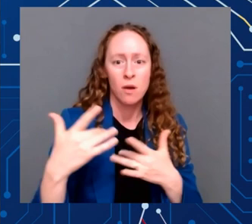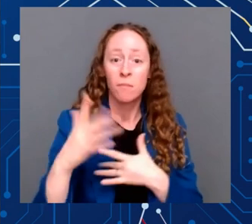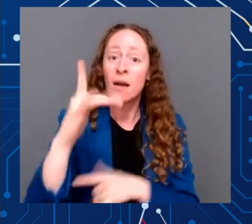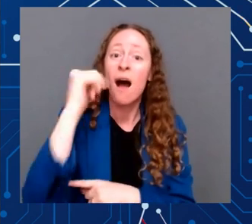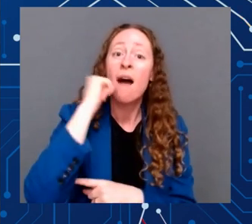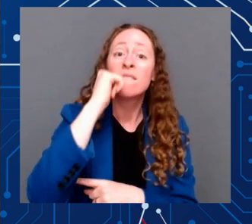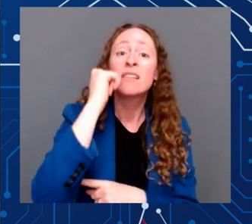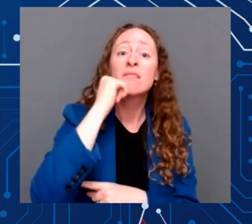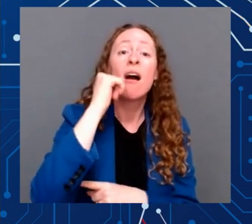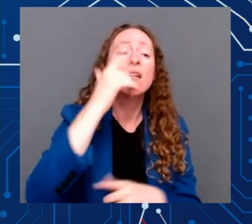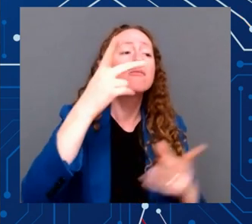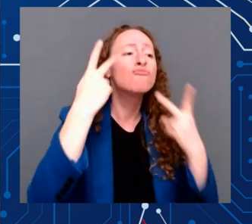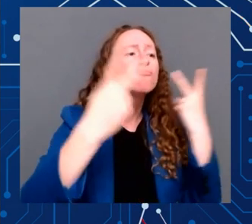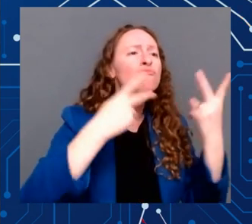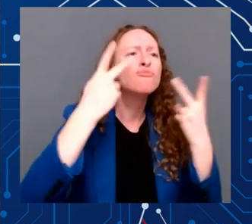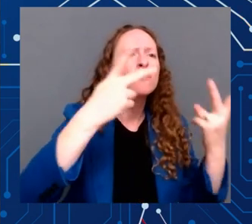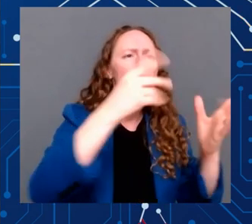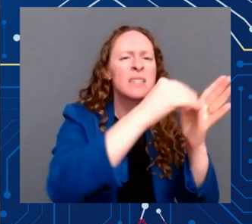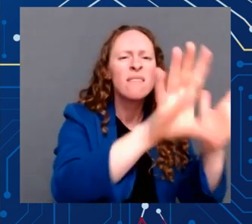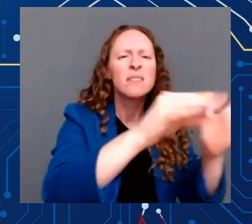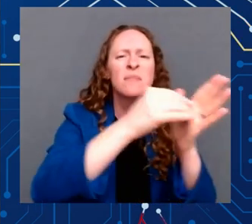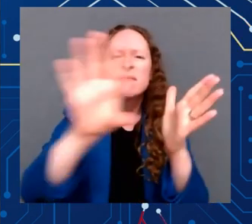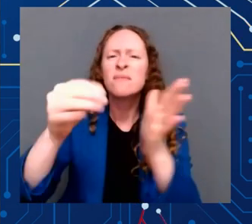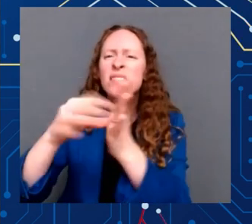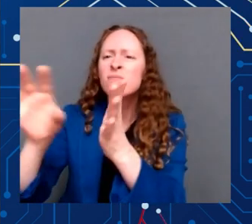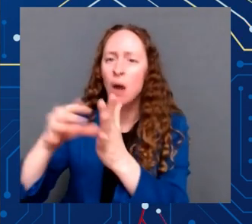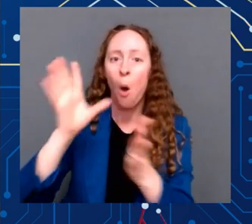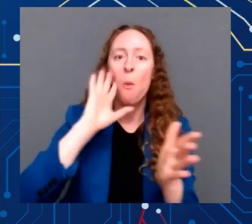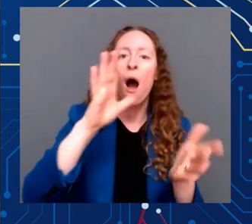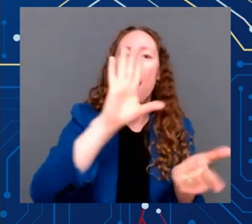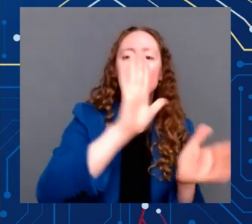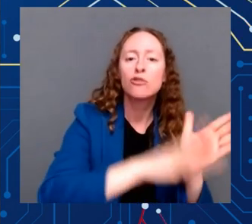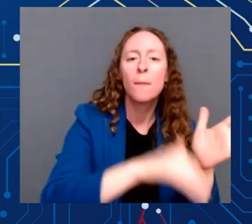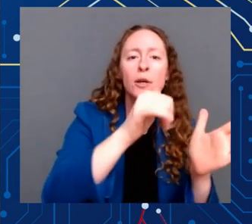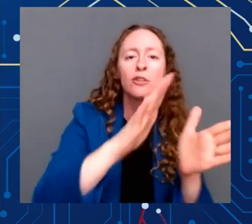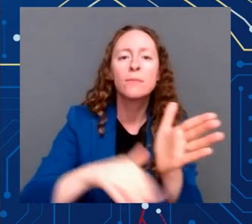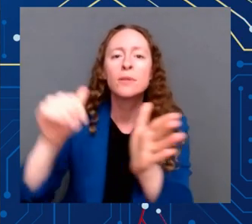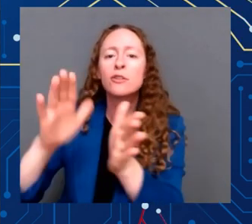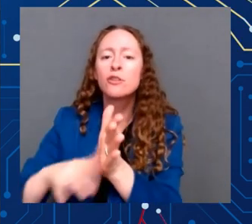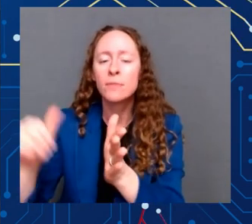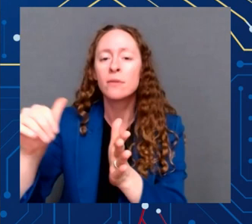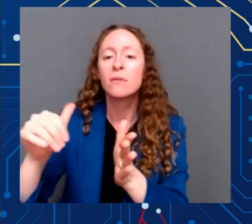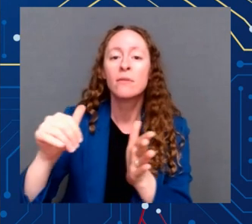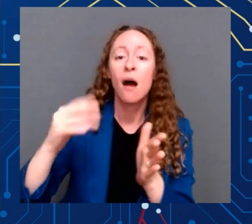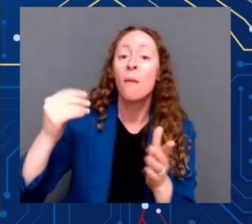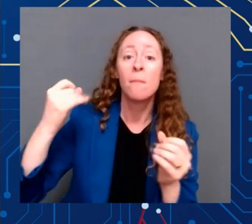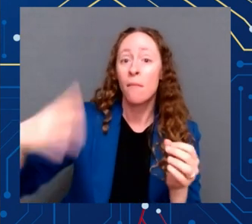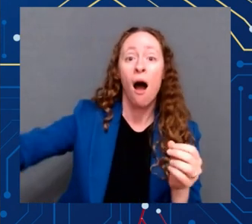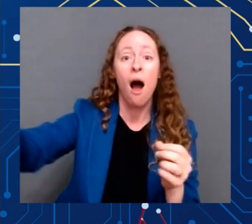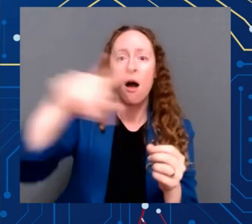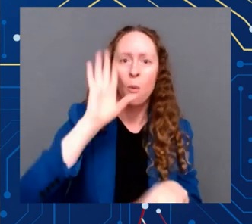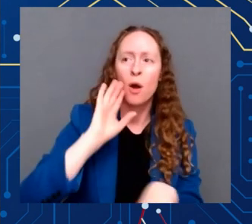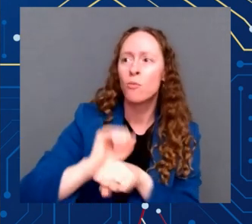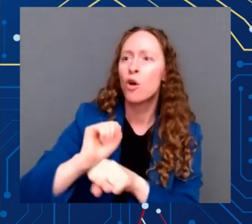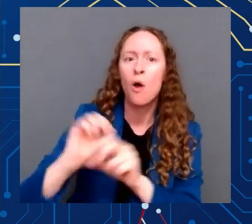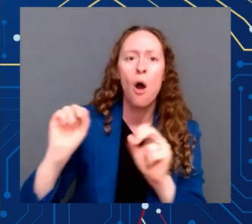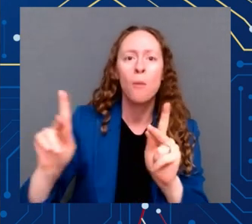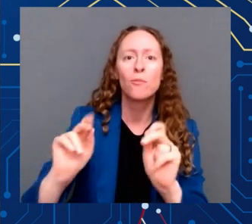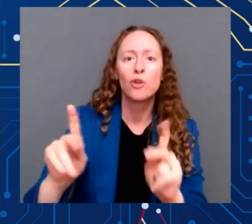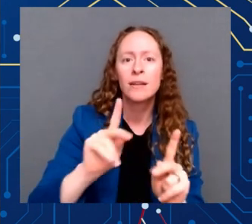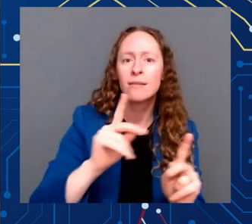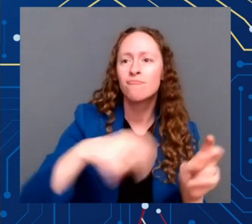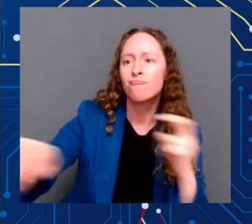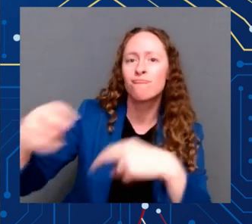families. That's our first responsibility domestically. Returning American semiconductor production